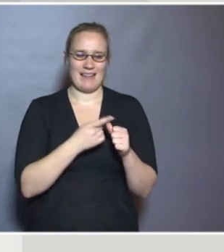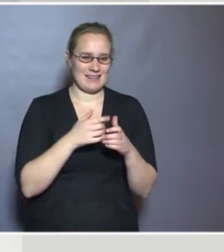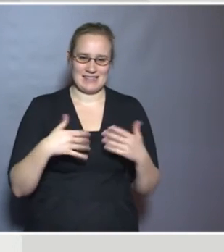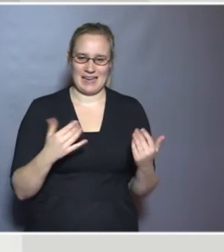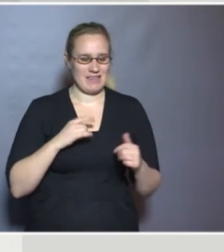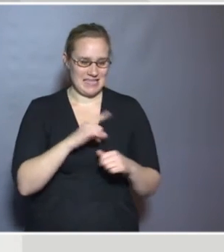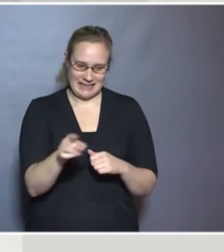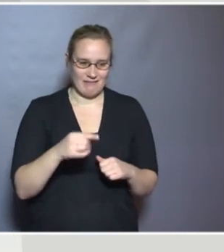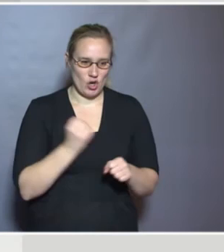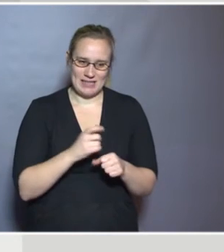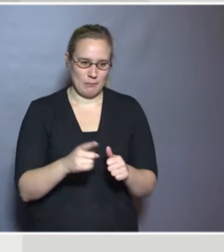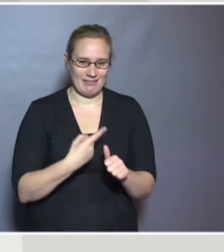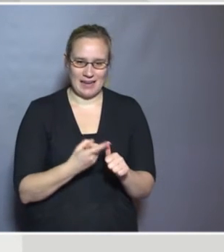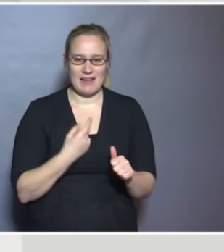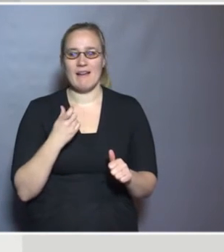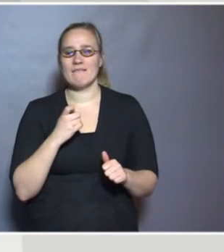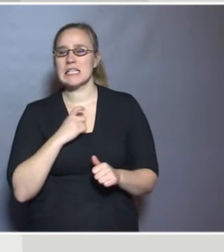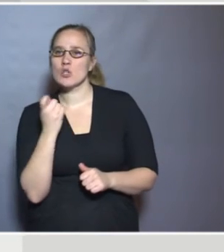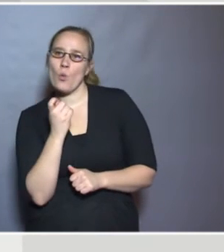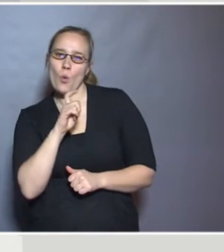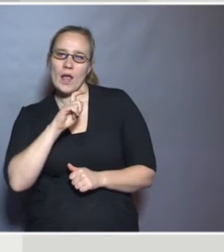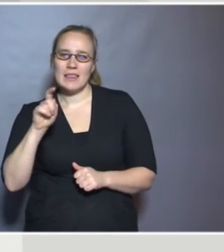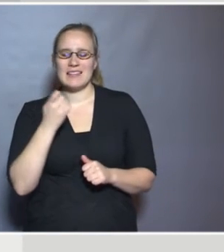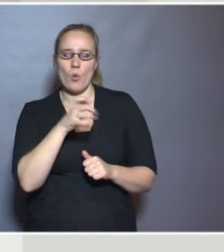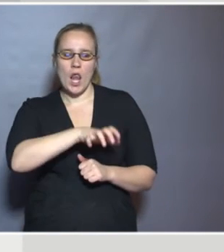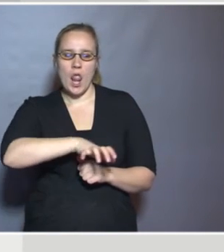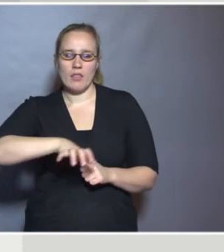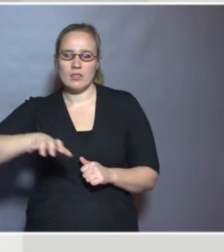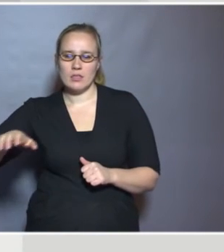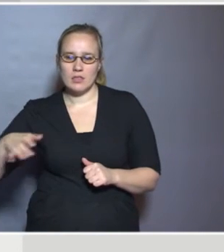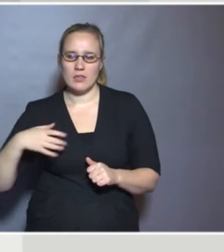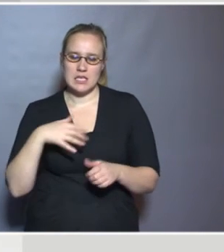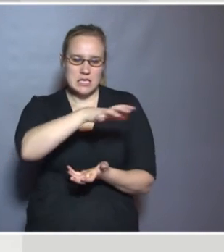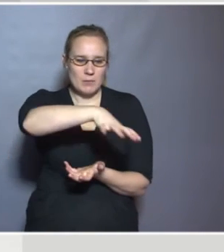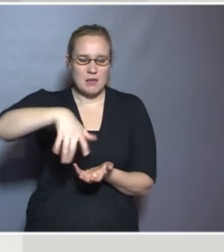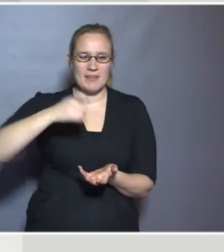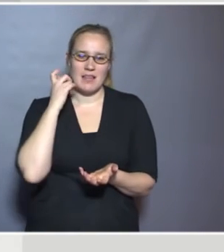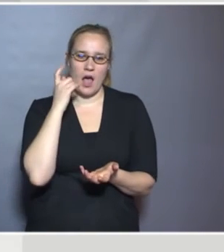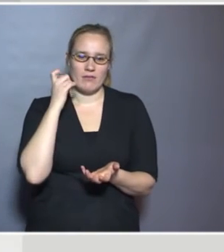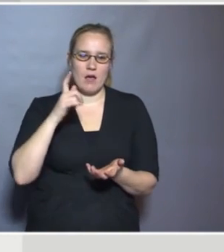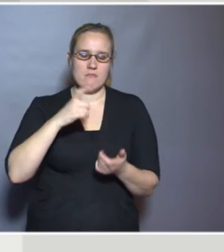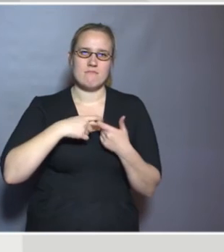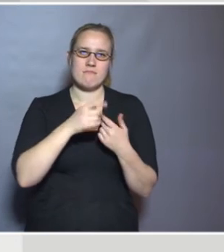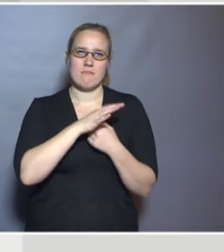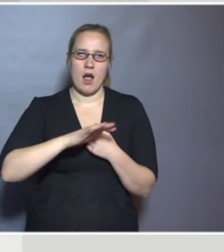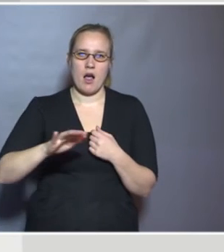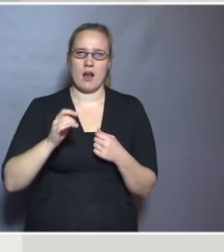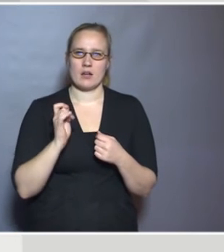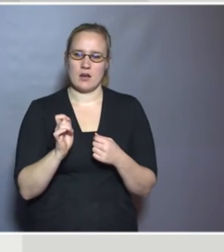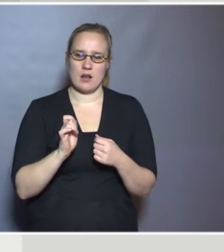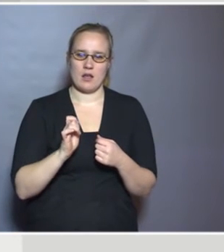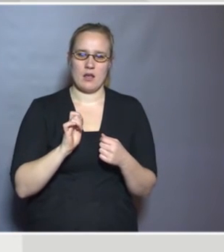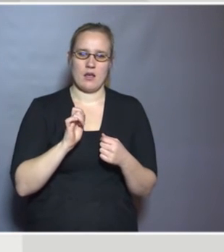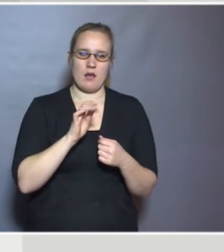counted. If some, in some countries, collecting data on children and young people